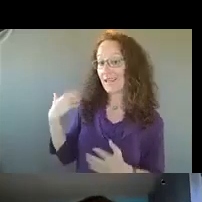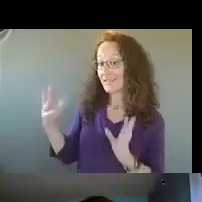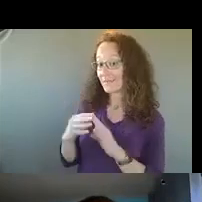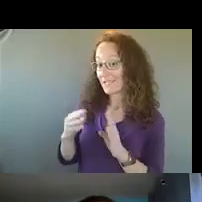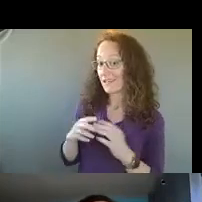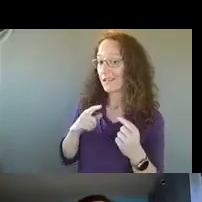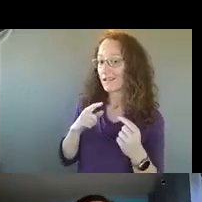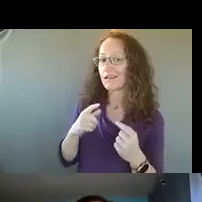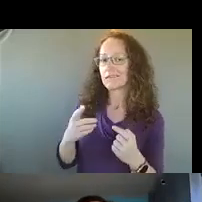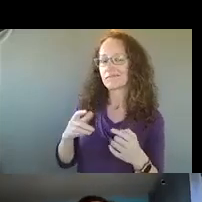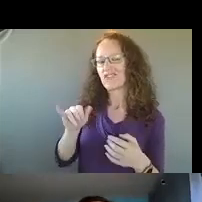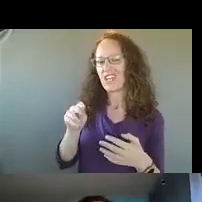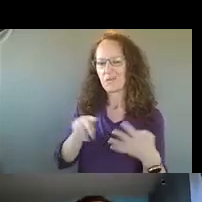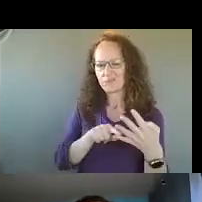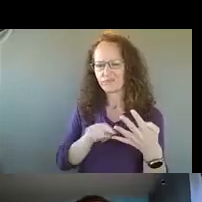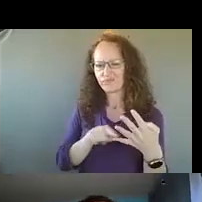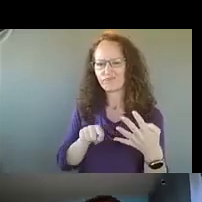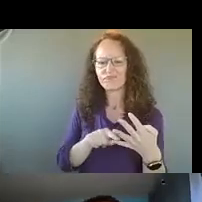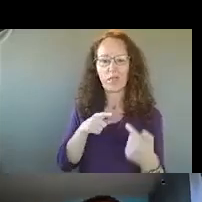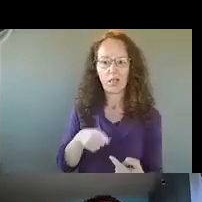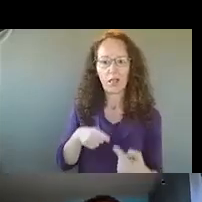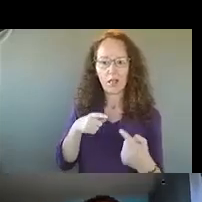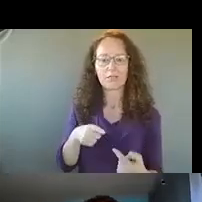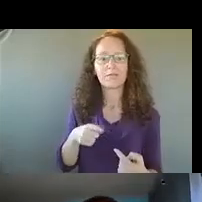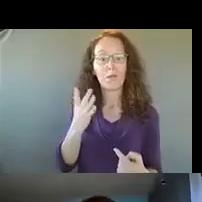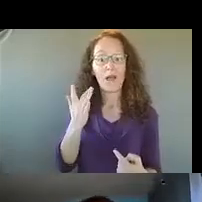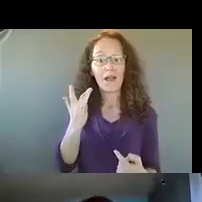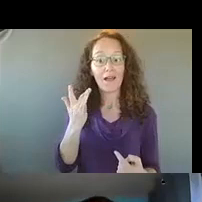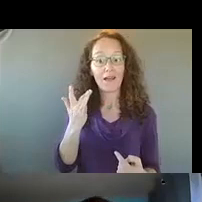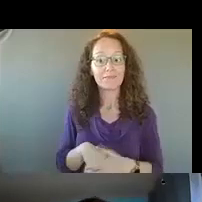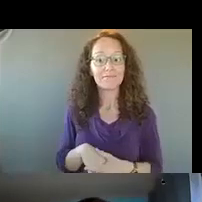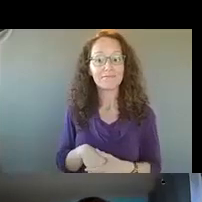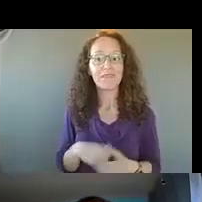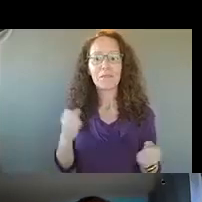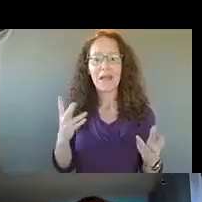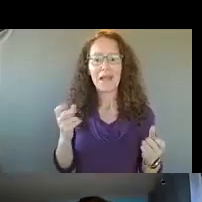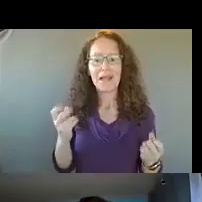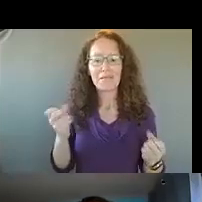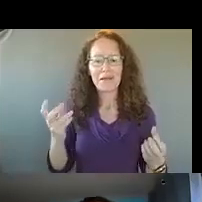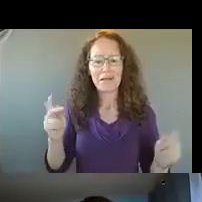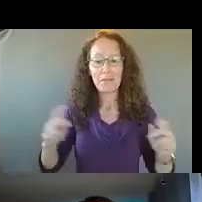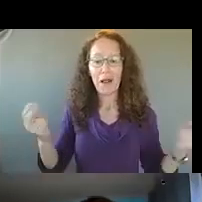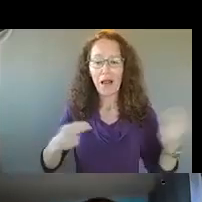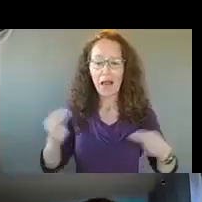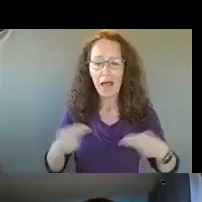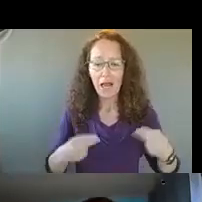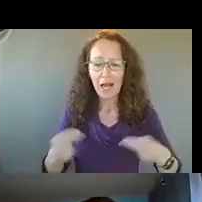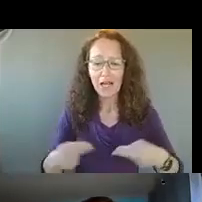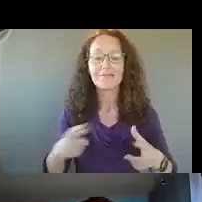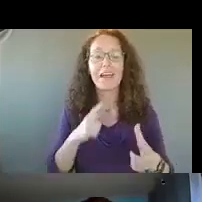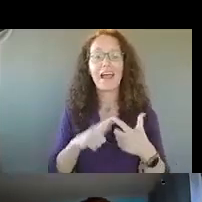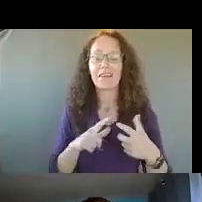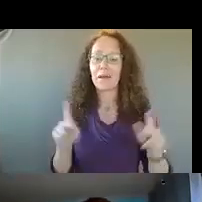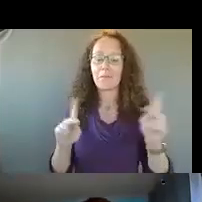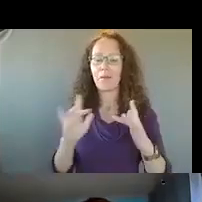late January. We had a very, very high amount of attendees, which caused some connectivity issues